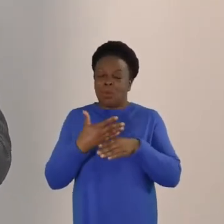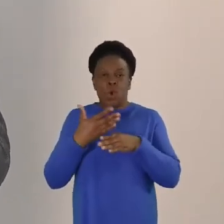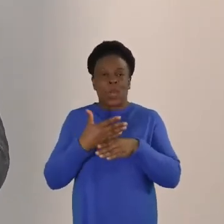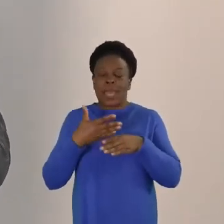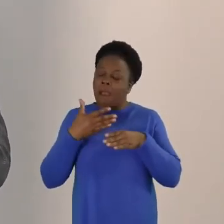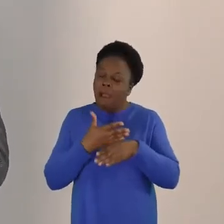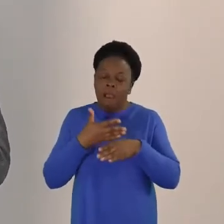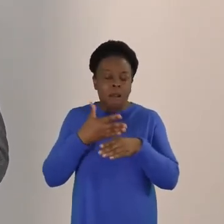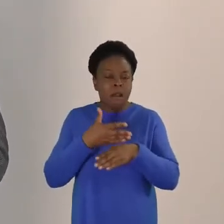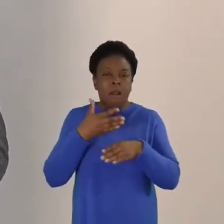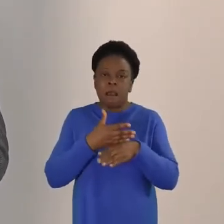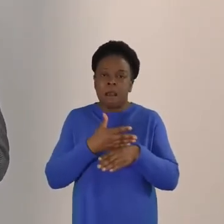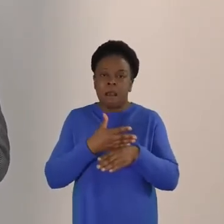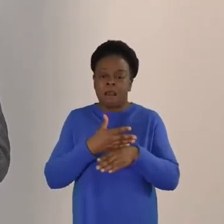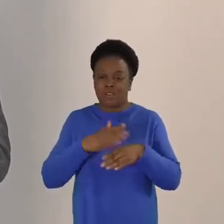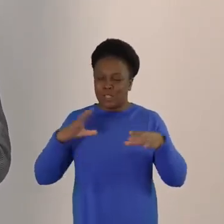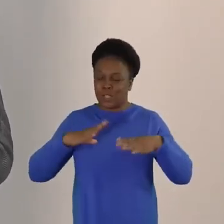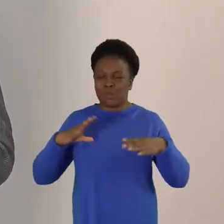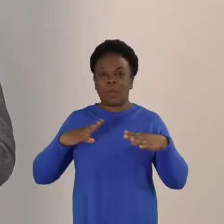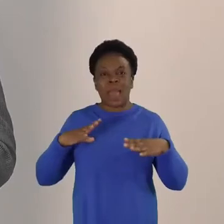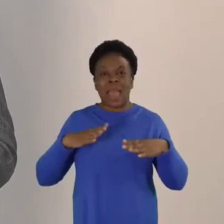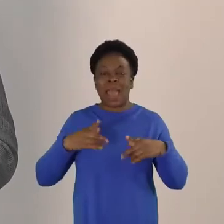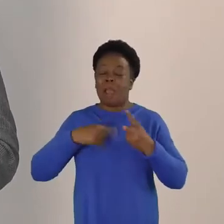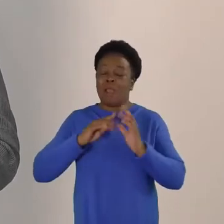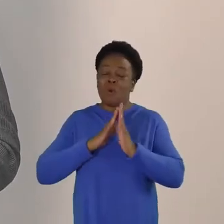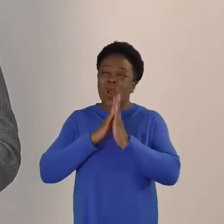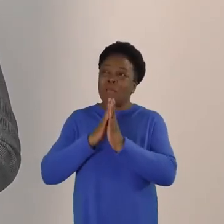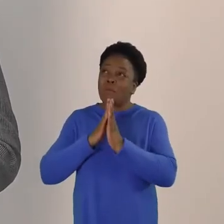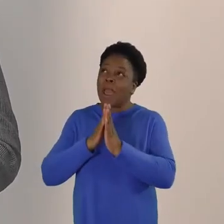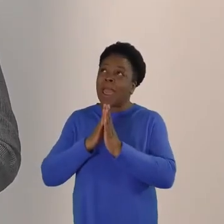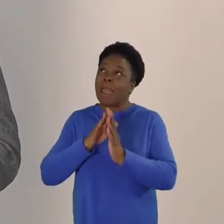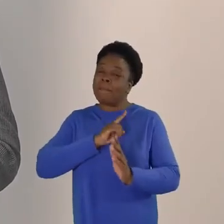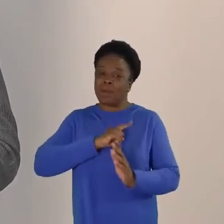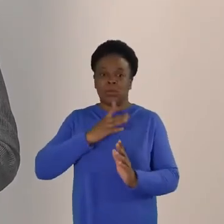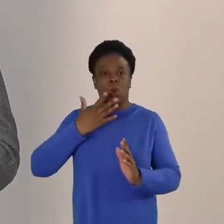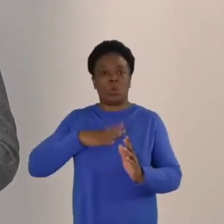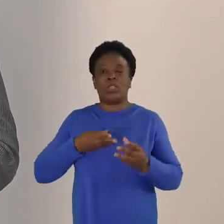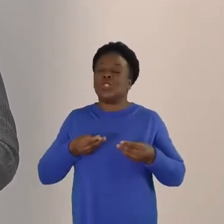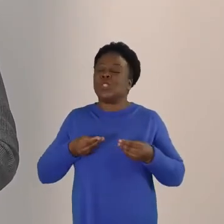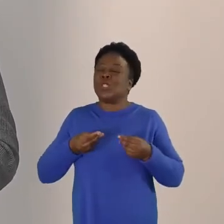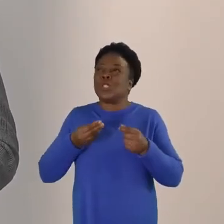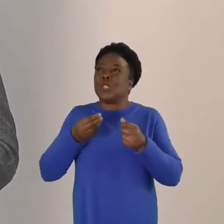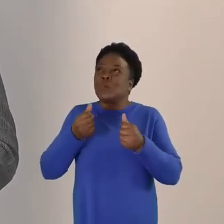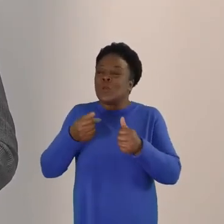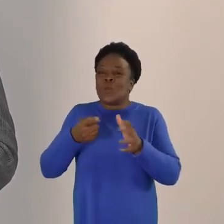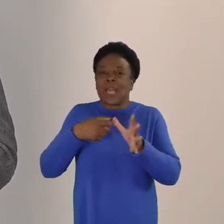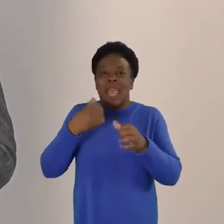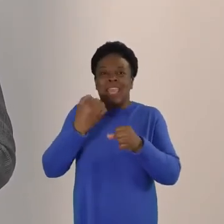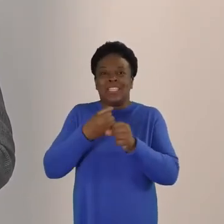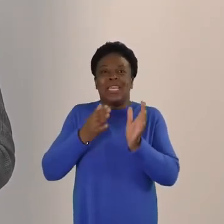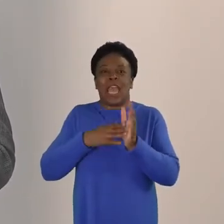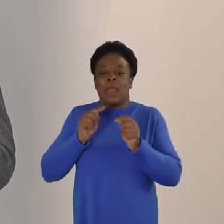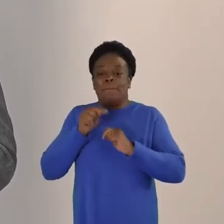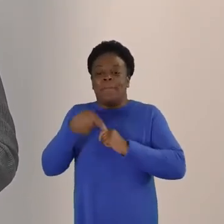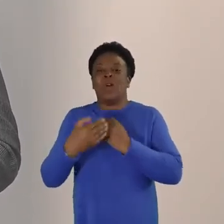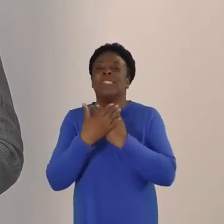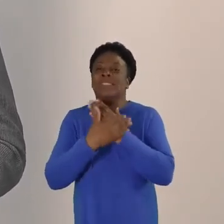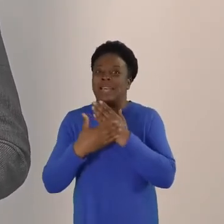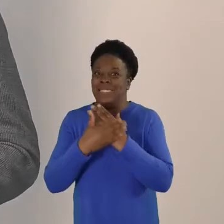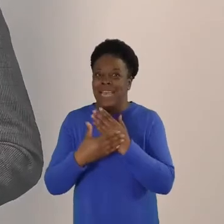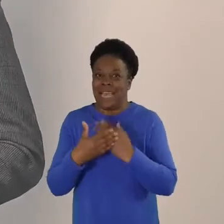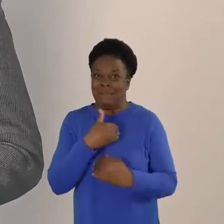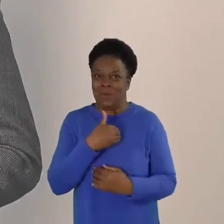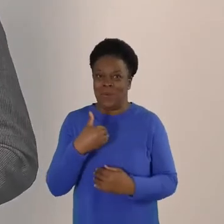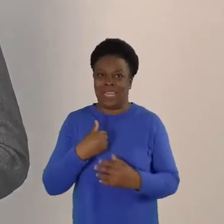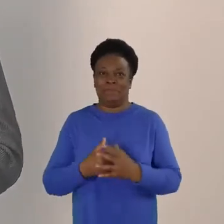we pray for a smooth AGM on Saturday morning. We also pray, for